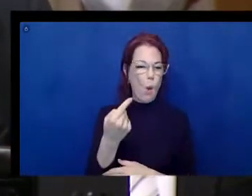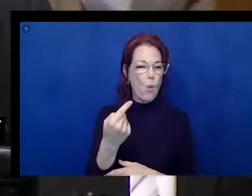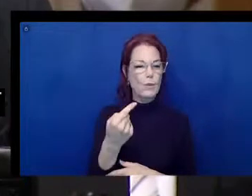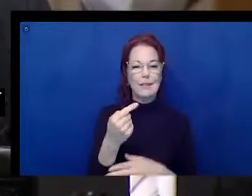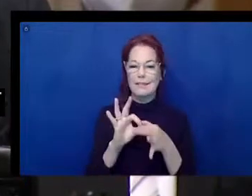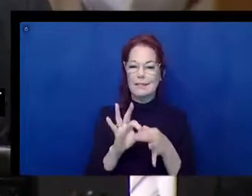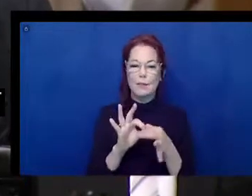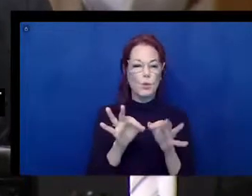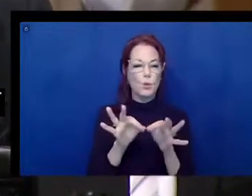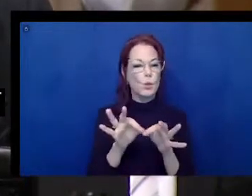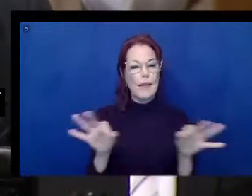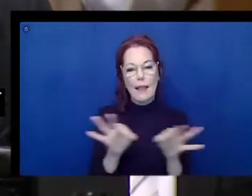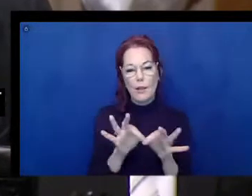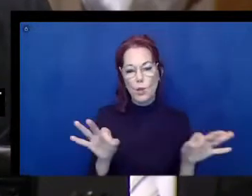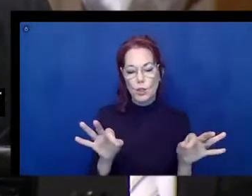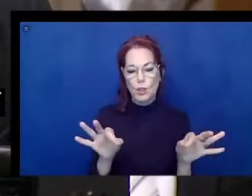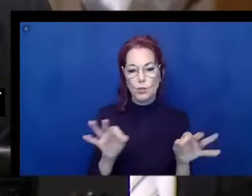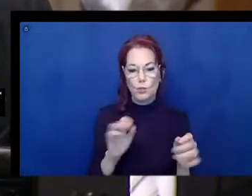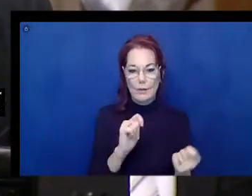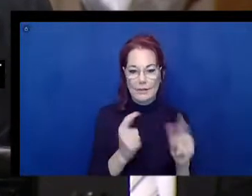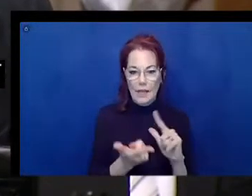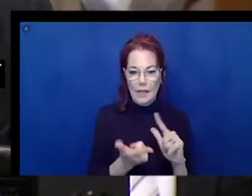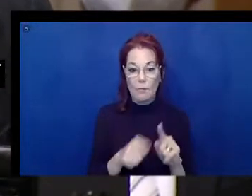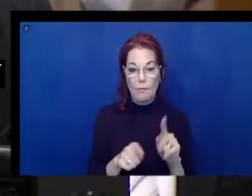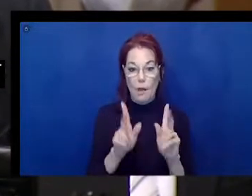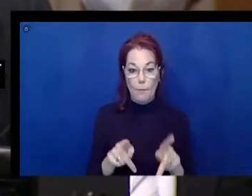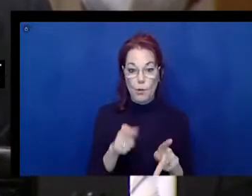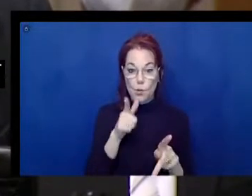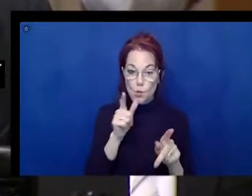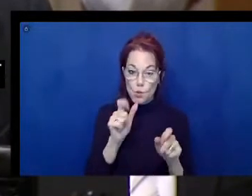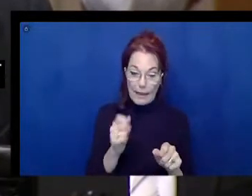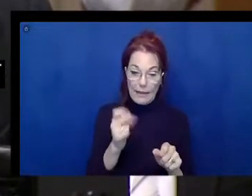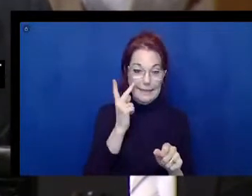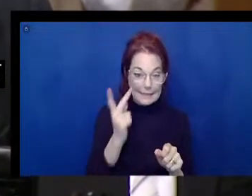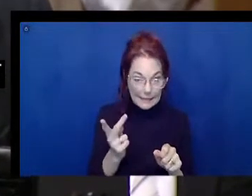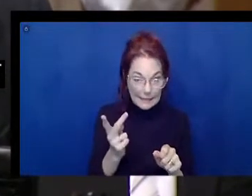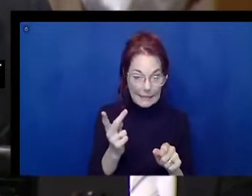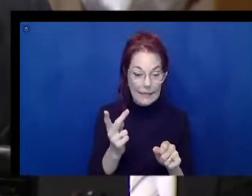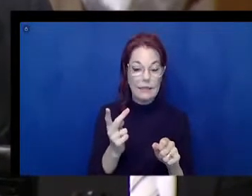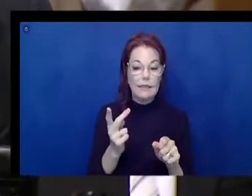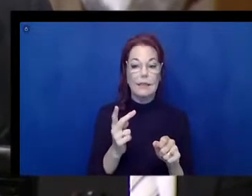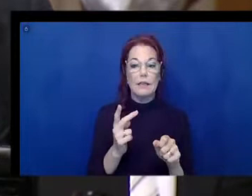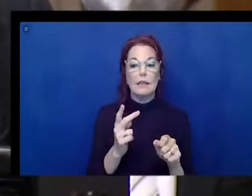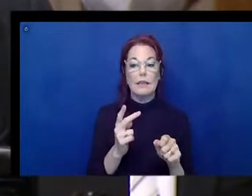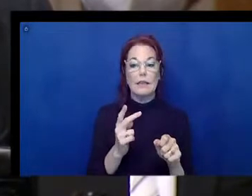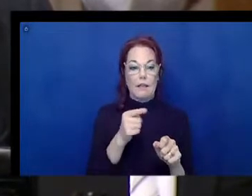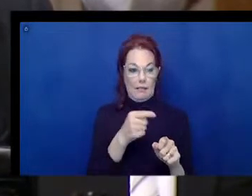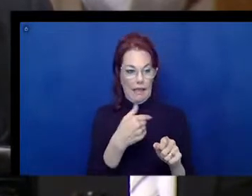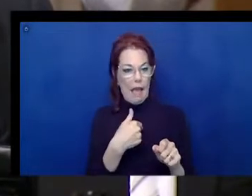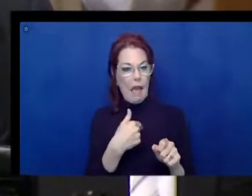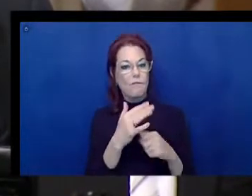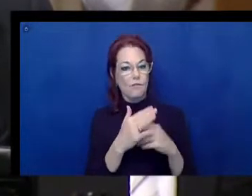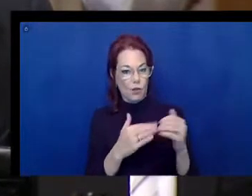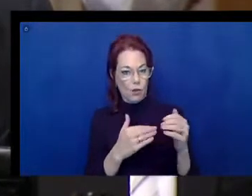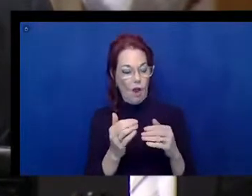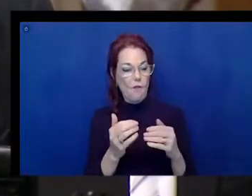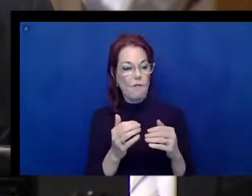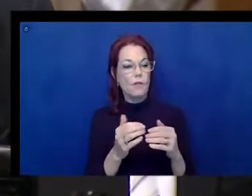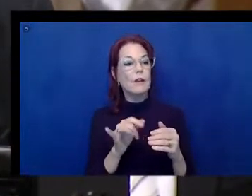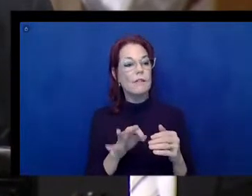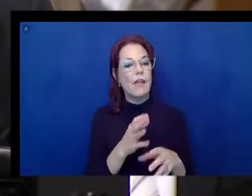but someone who can see also gets comfort in the validation of an audible confirmation when something happens.